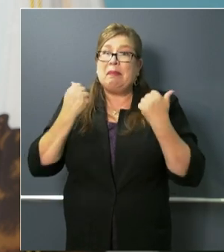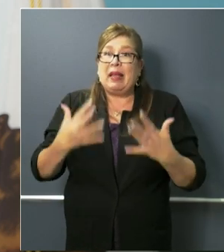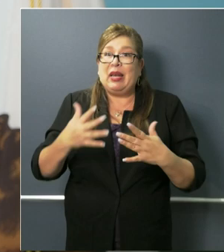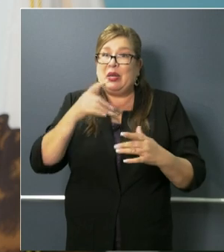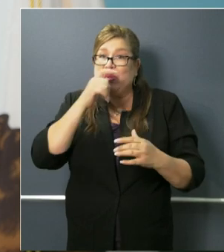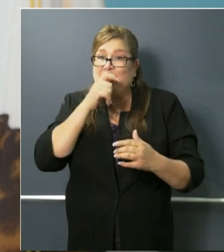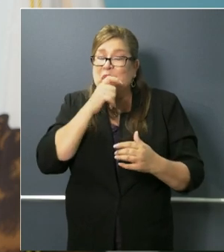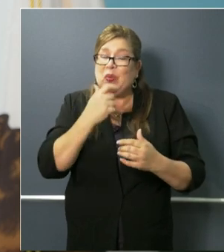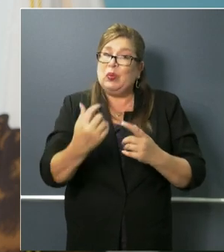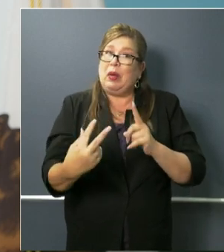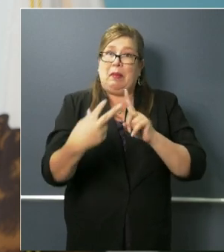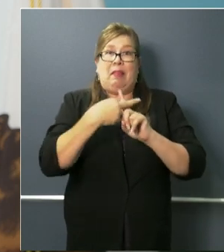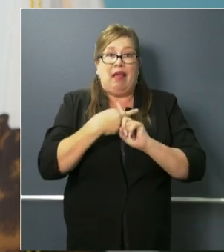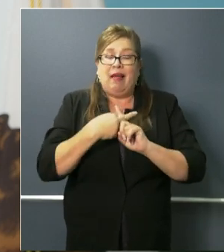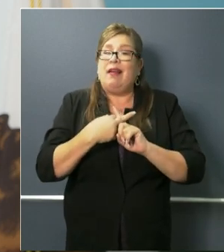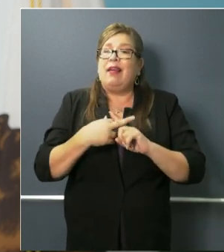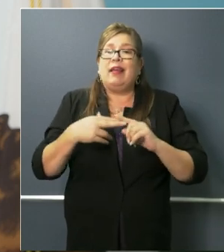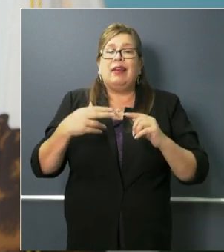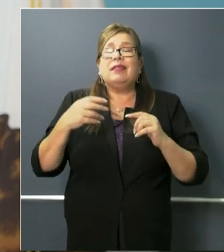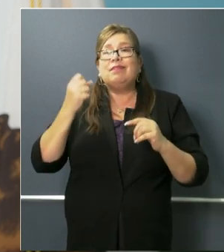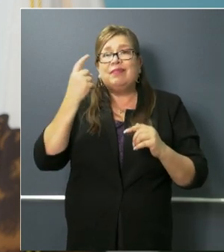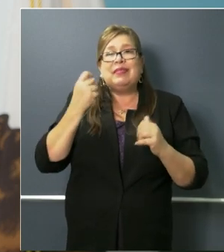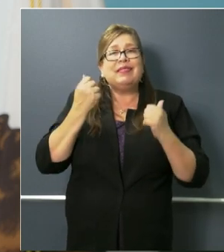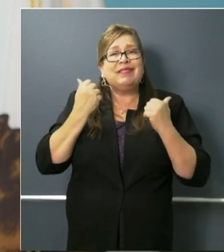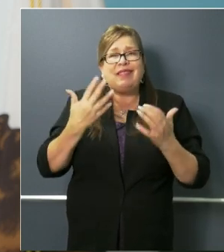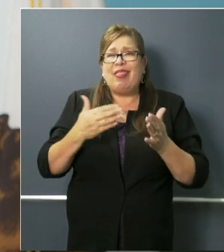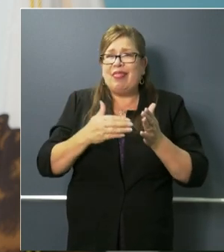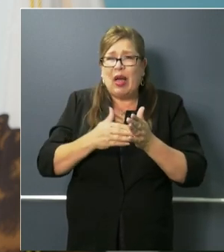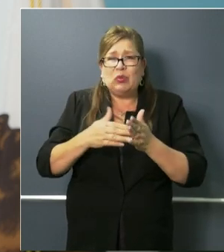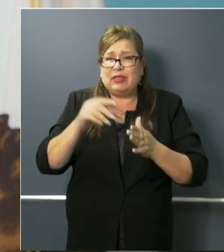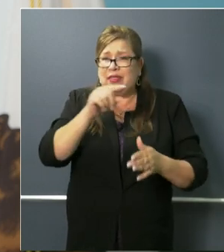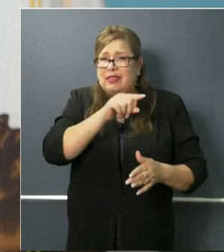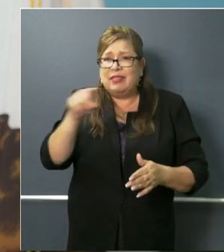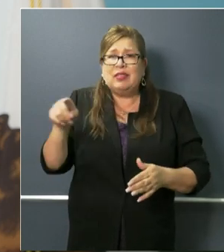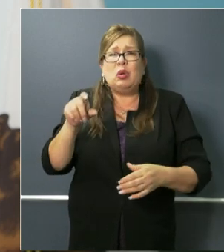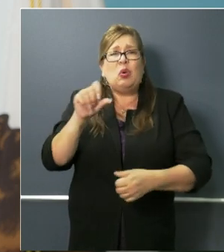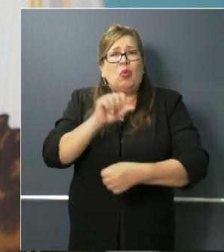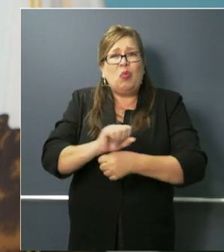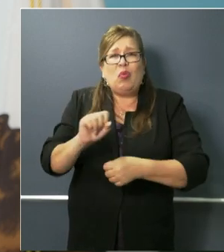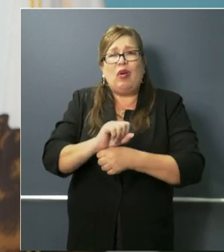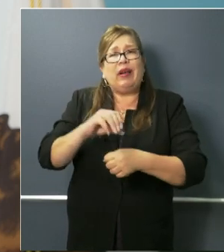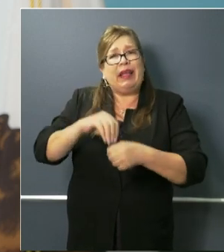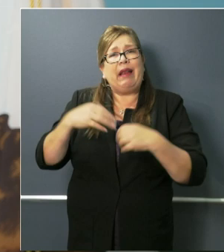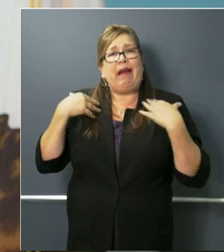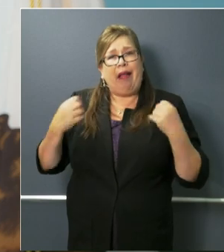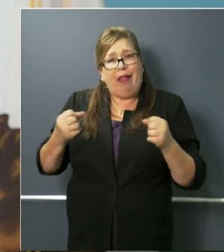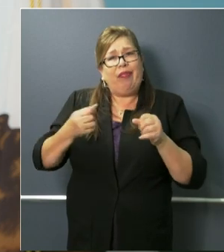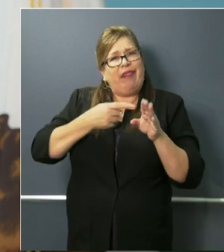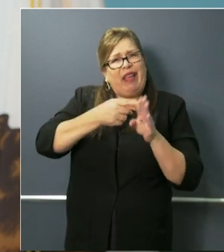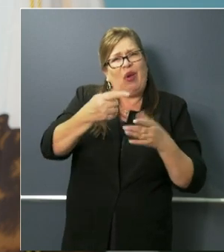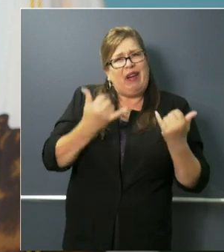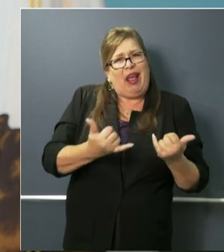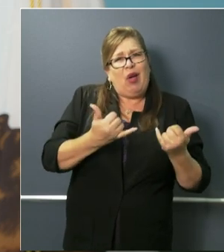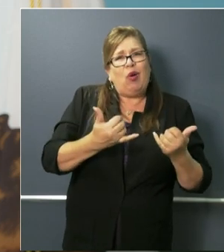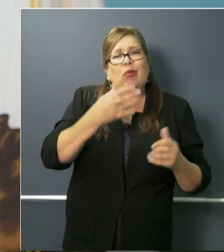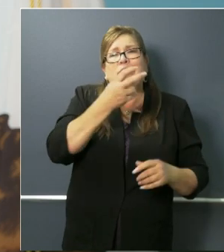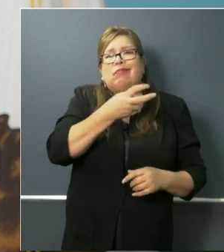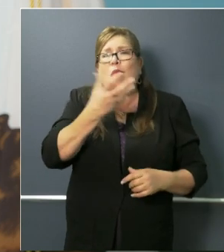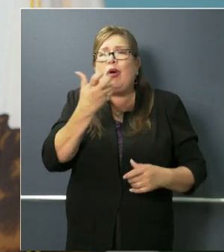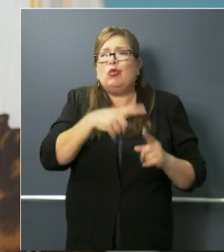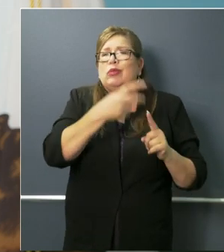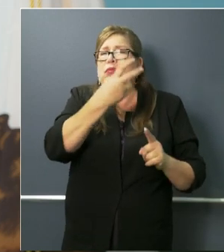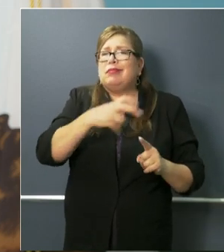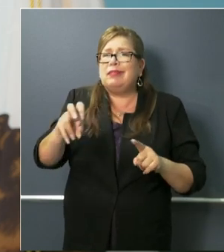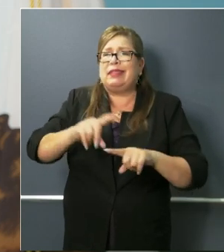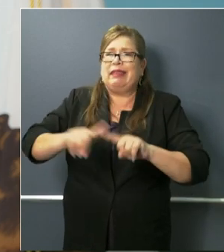there are thousands of individuals that already work in the healthcare system that I think are looking for other opportunities. And so we're working through